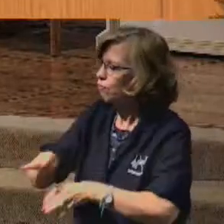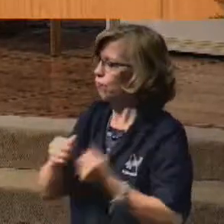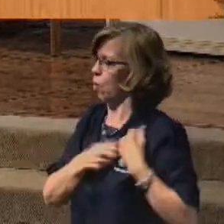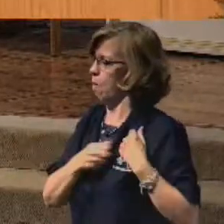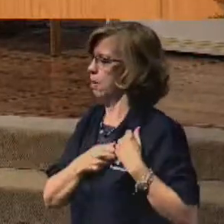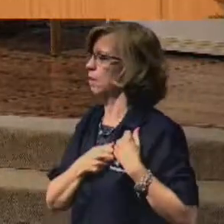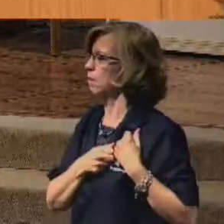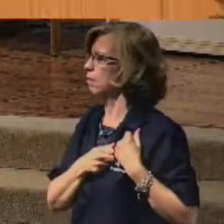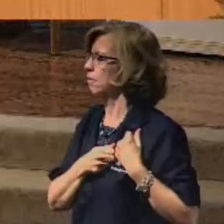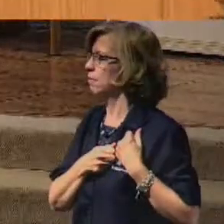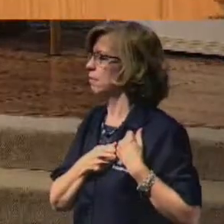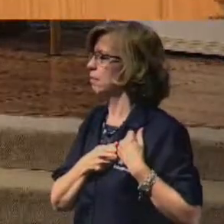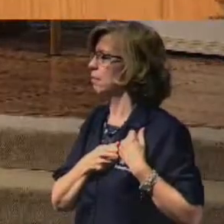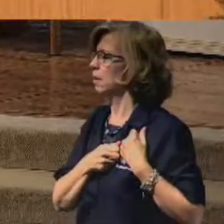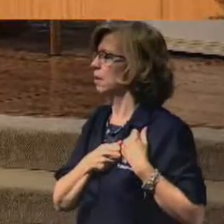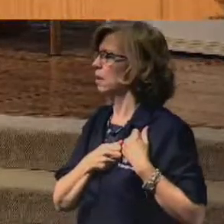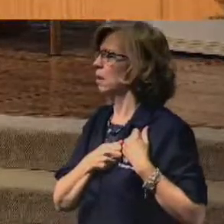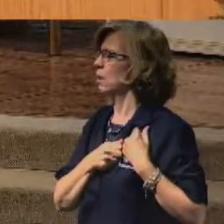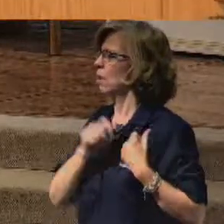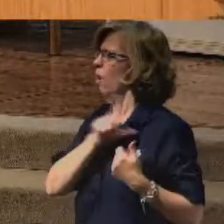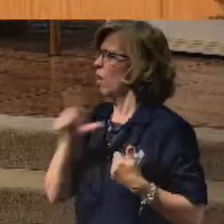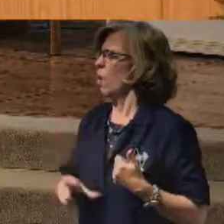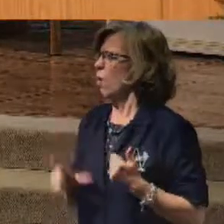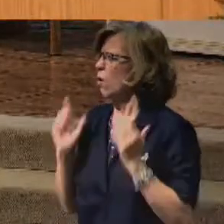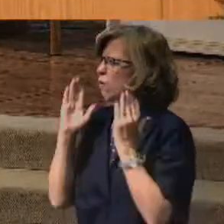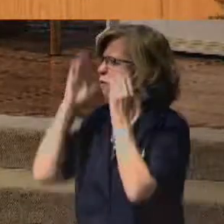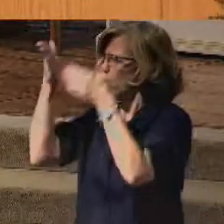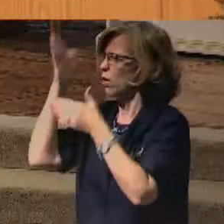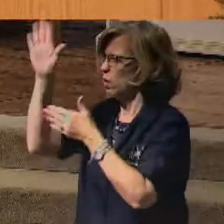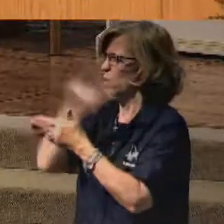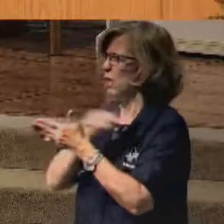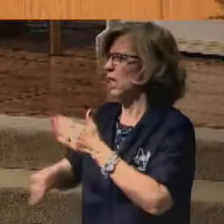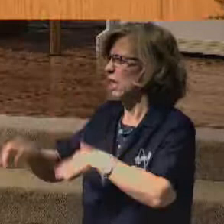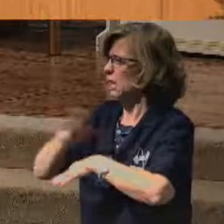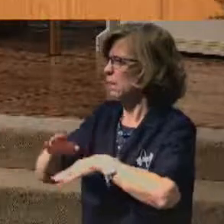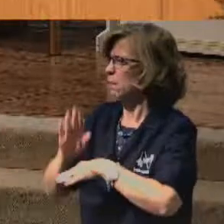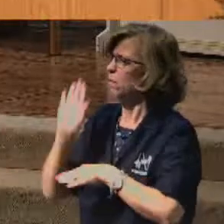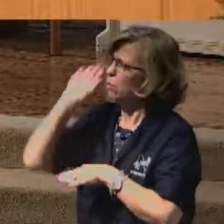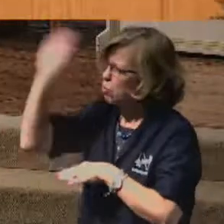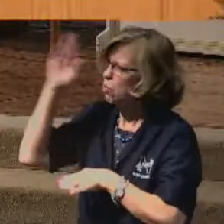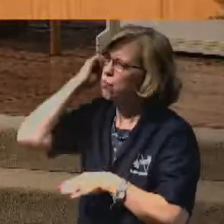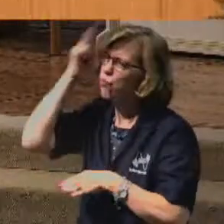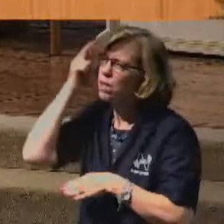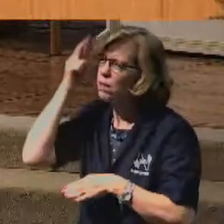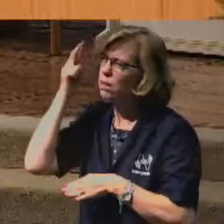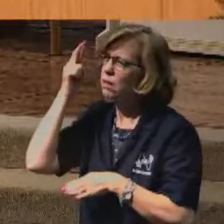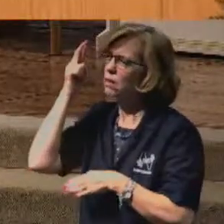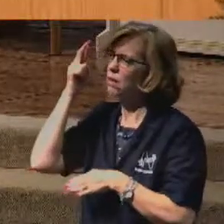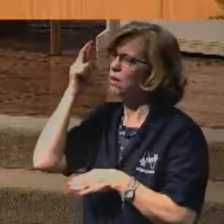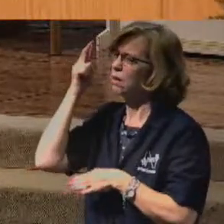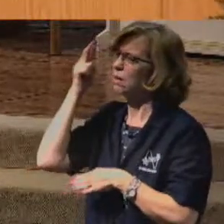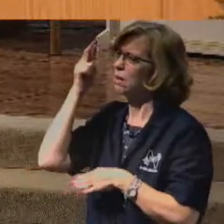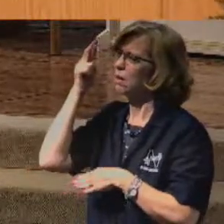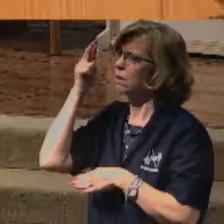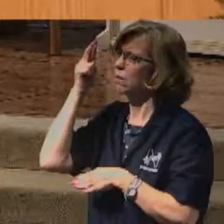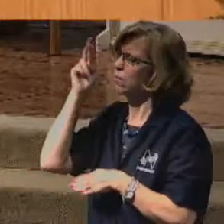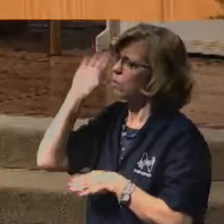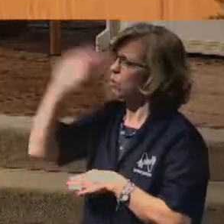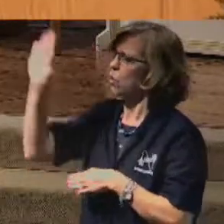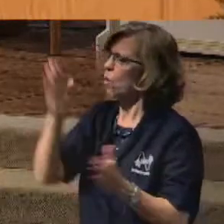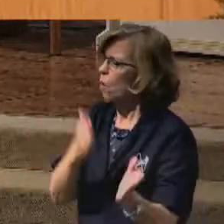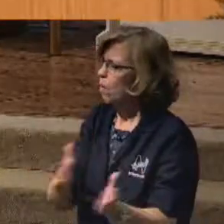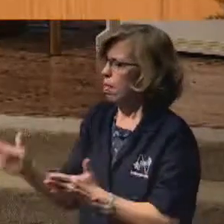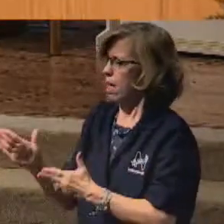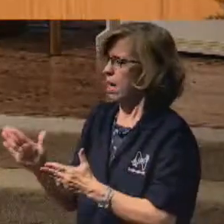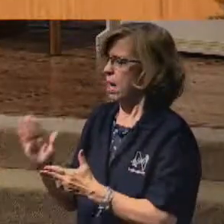Lord, pray that we would focus upon your kingdom, your purpose, your plan for